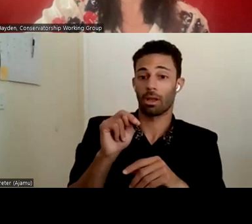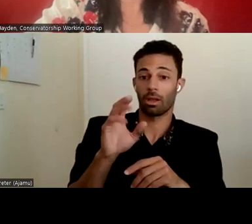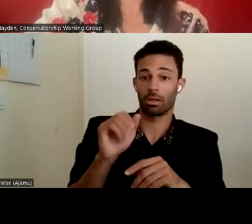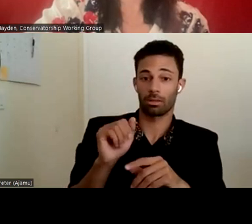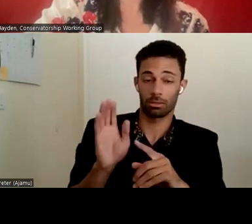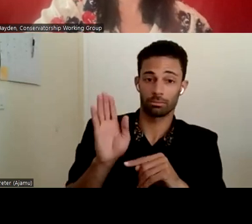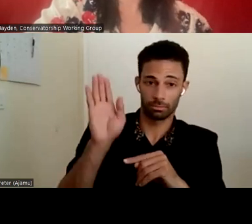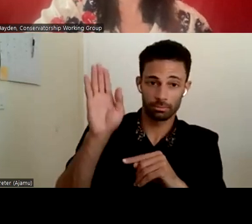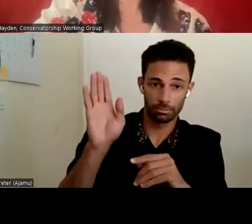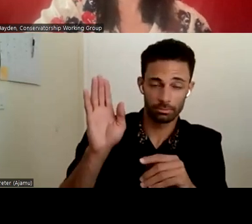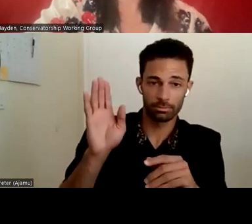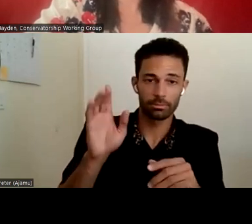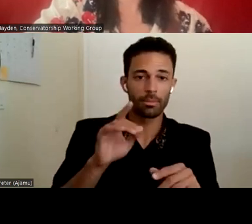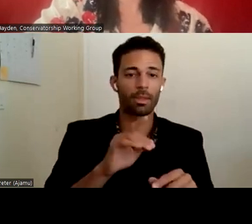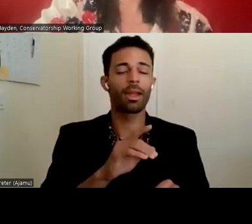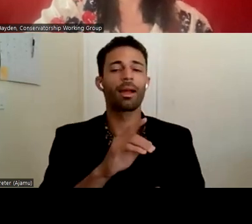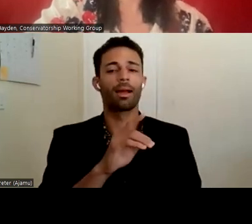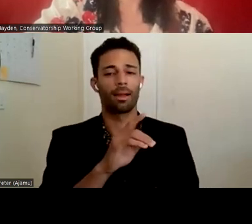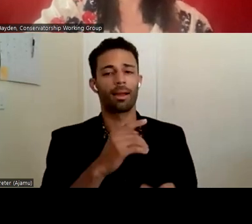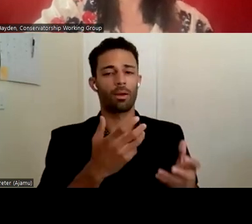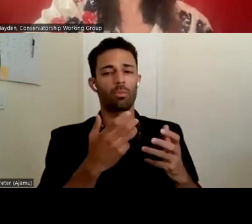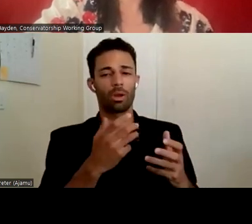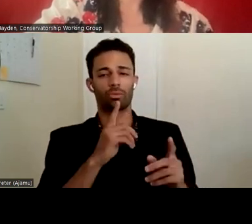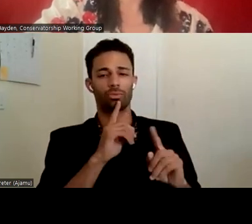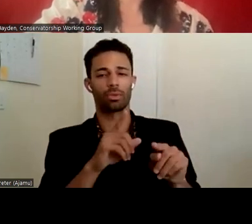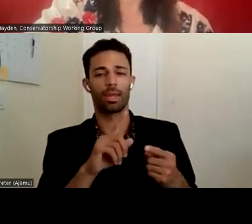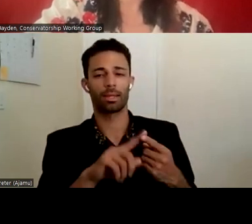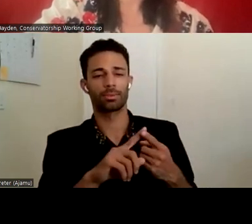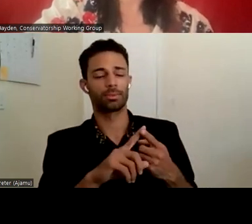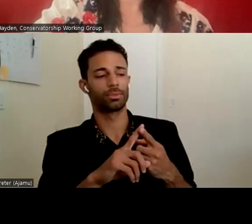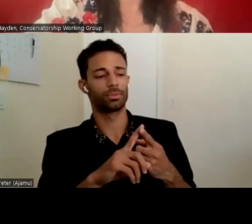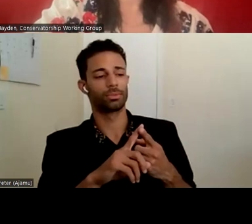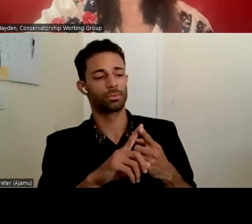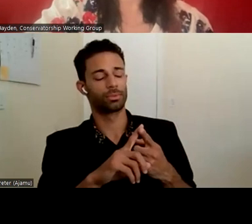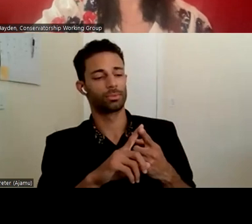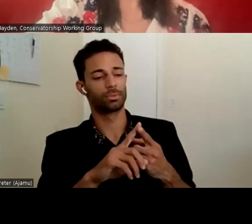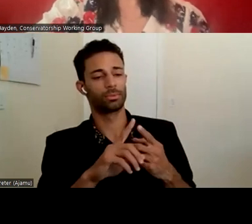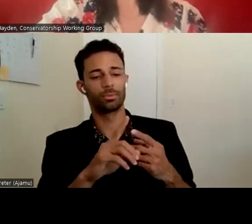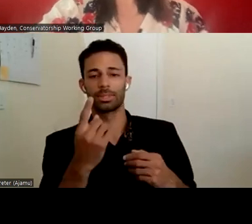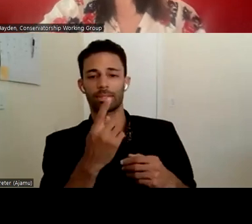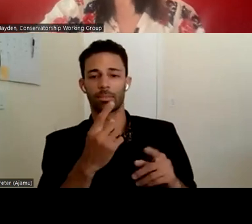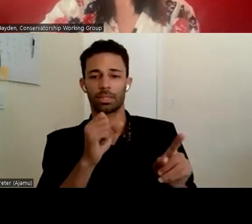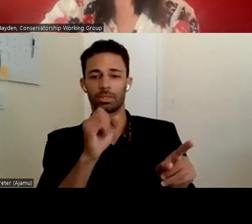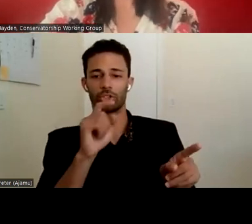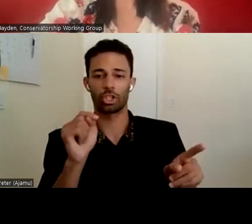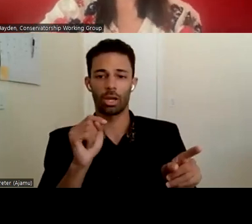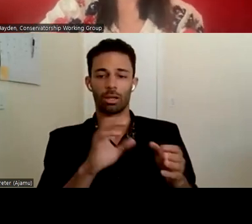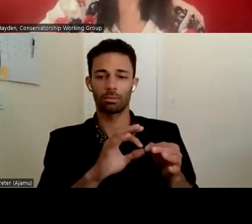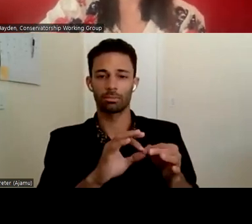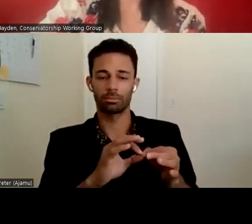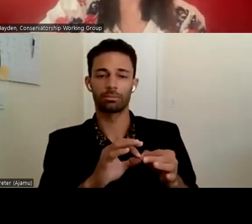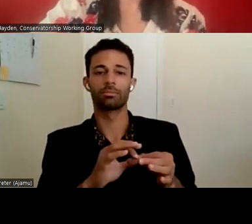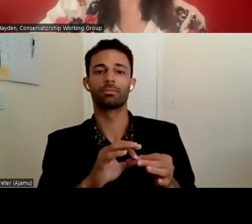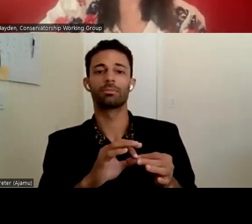I'm really glad. Uh, I just wanted to react to, uh, to respond to something Scott said. We would opt, we